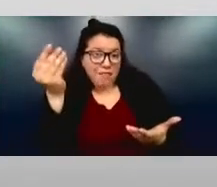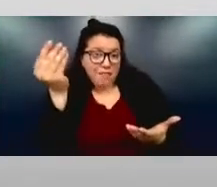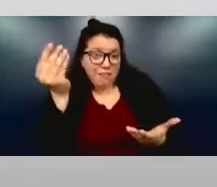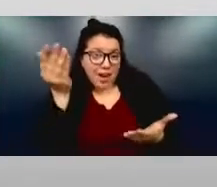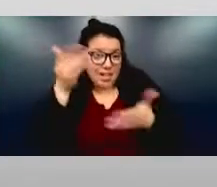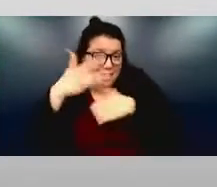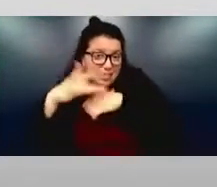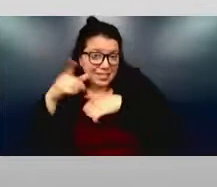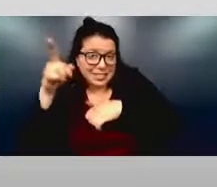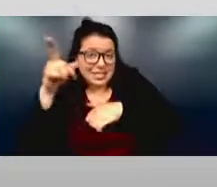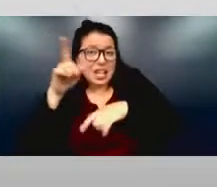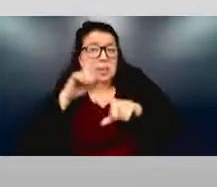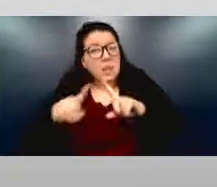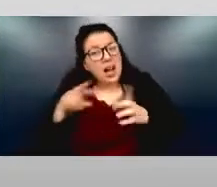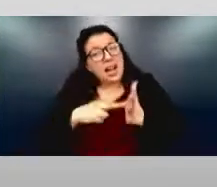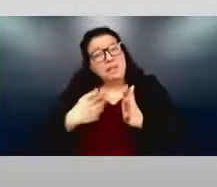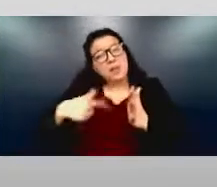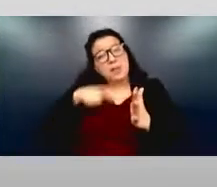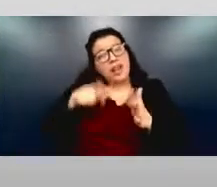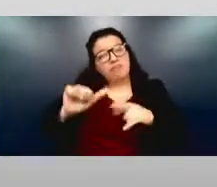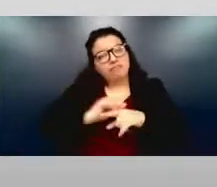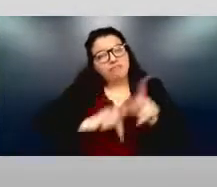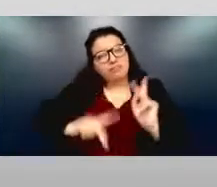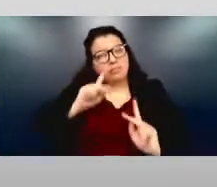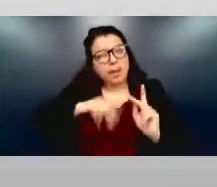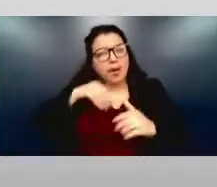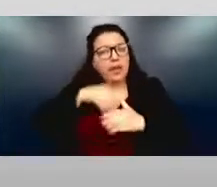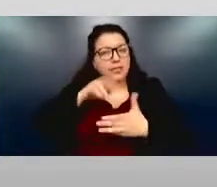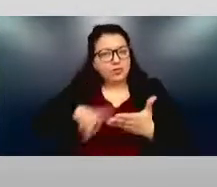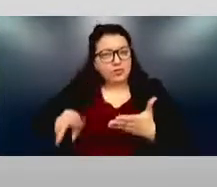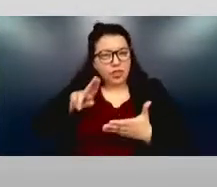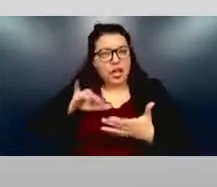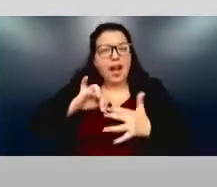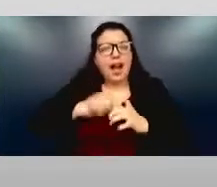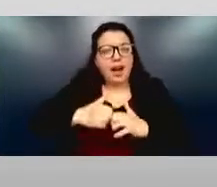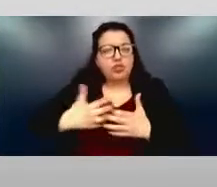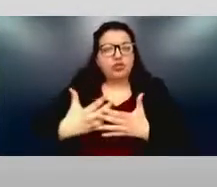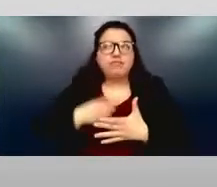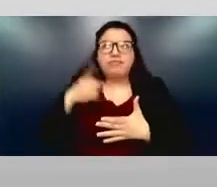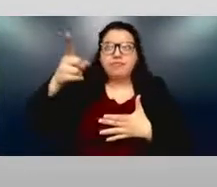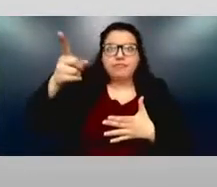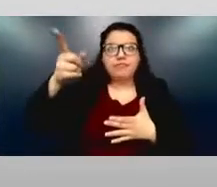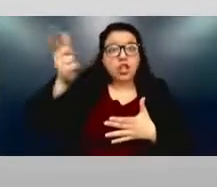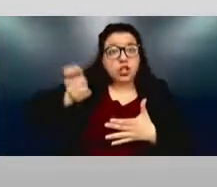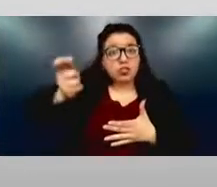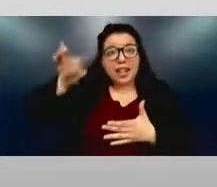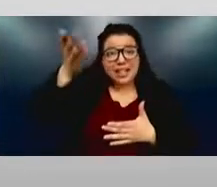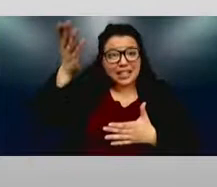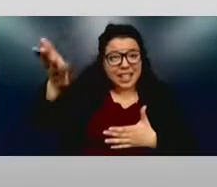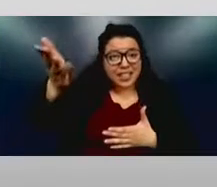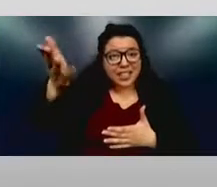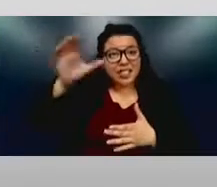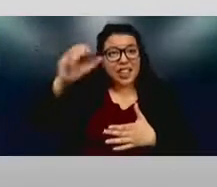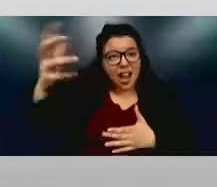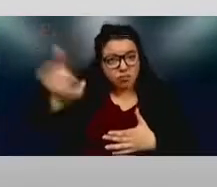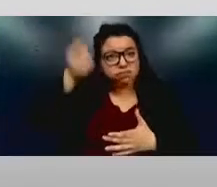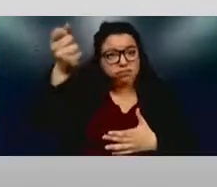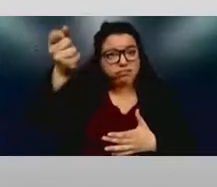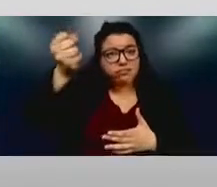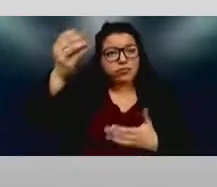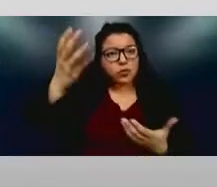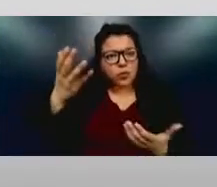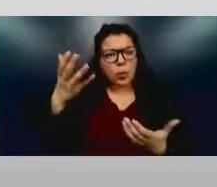accessibility is training people to understand how to leverage those mechanisms and work through them so that you can do that.